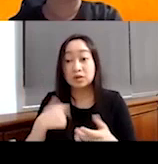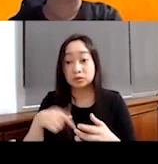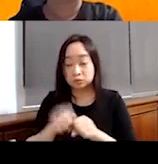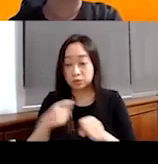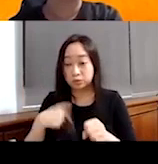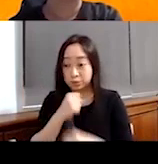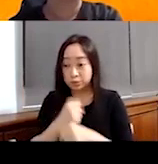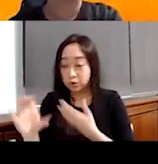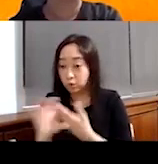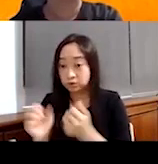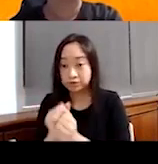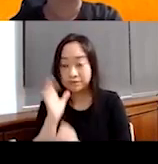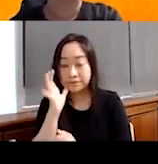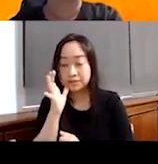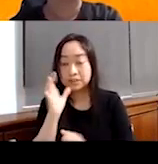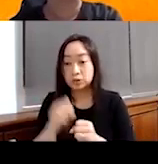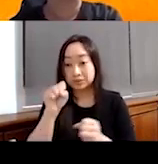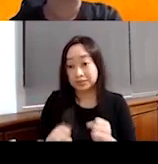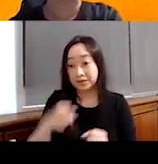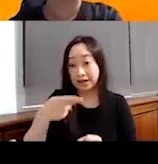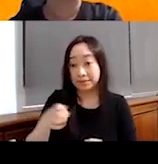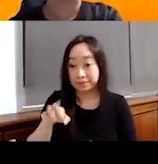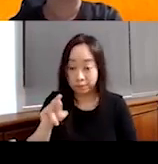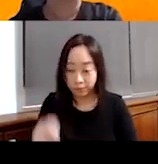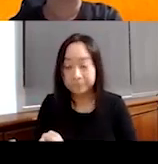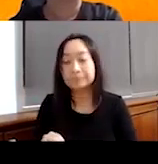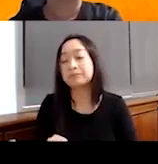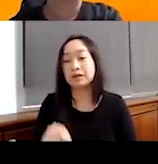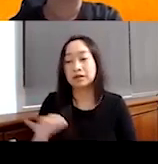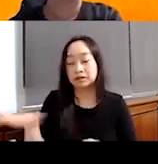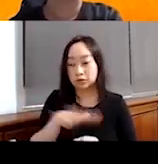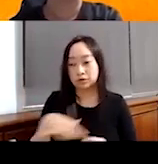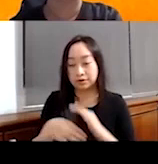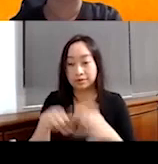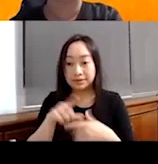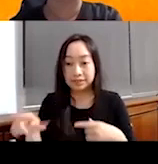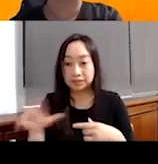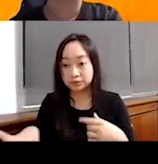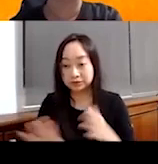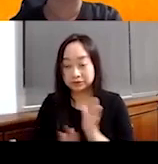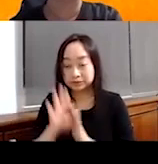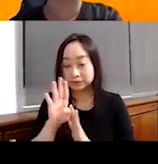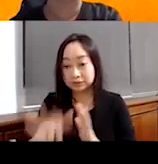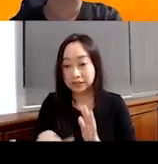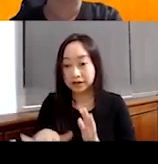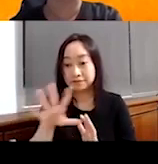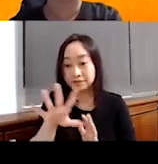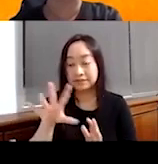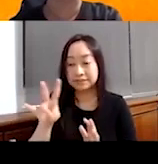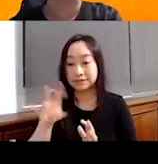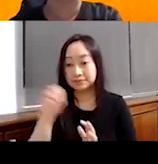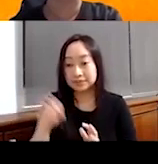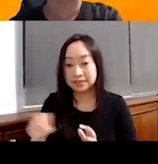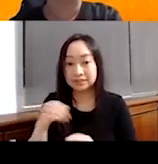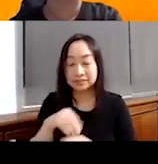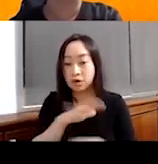And so in South Hebron, you know, it's the baseline of children who are developmentally on track was only 57% in all